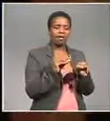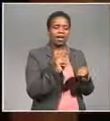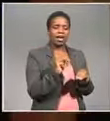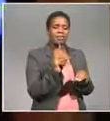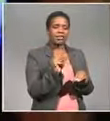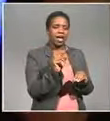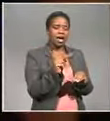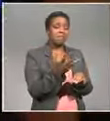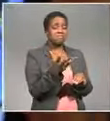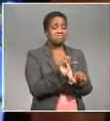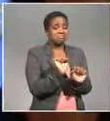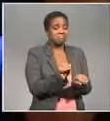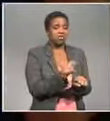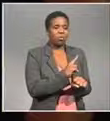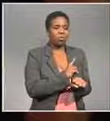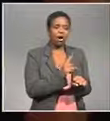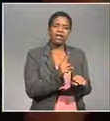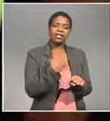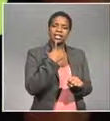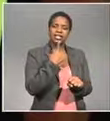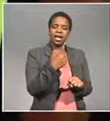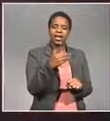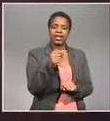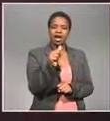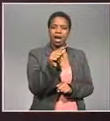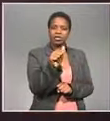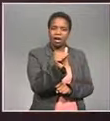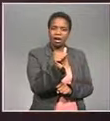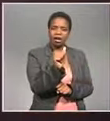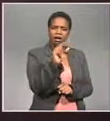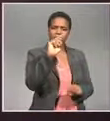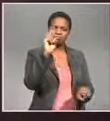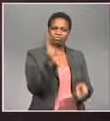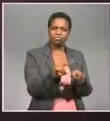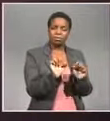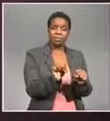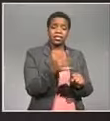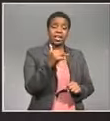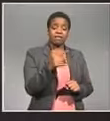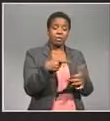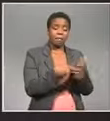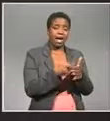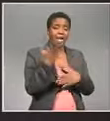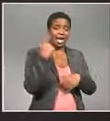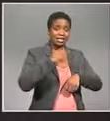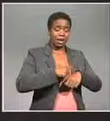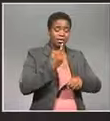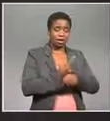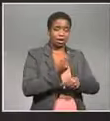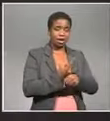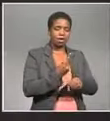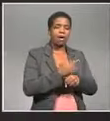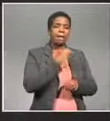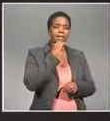Providers But yes, they are cutting They're out of bundle data rates So if you're a prepaid customer You're now going to be paying